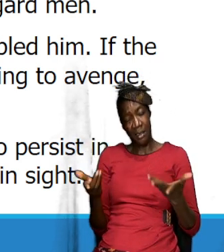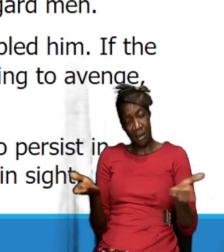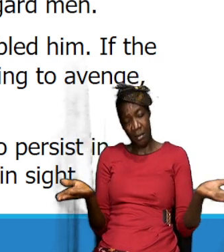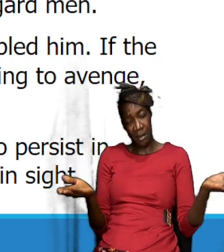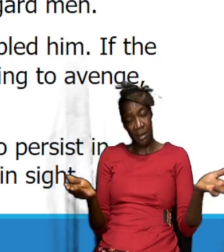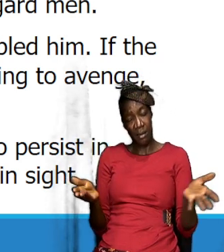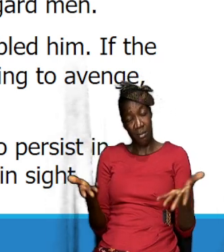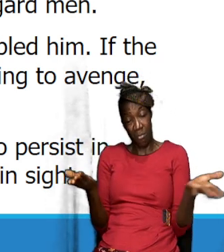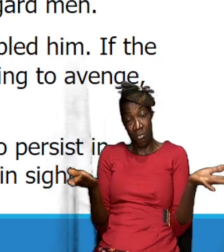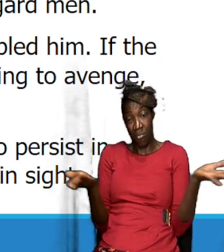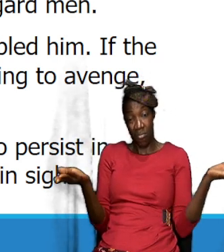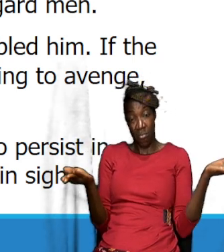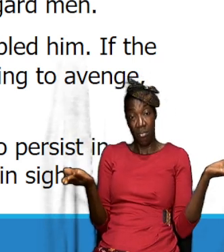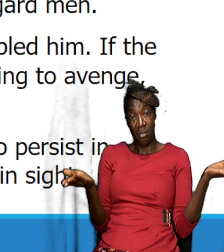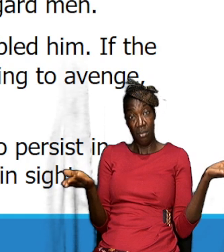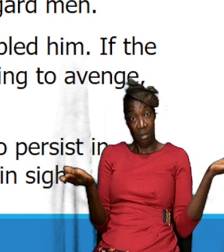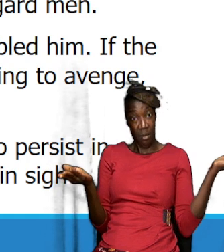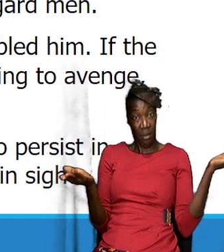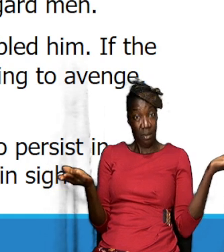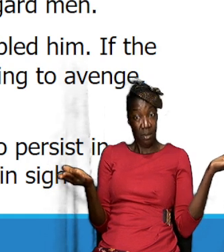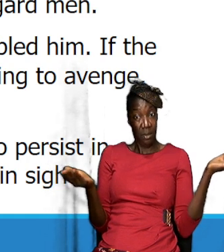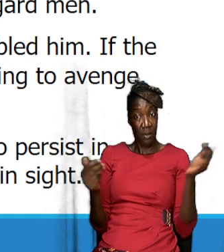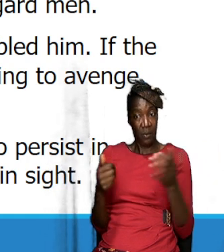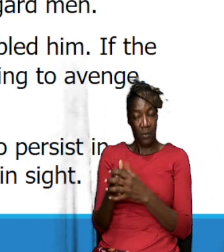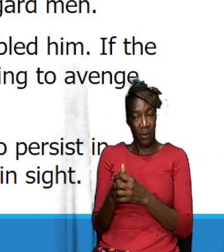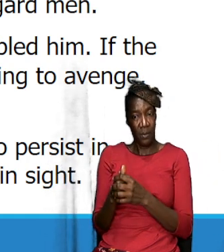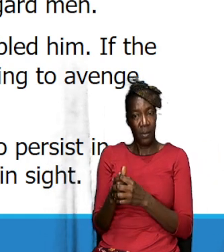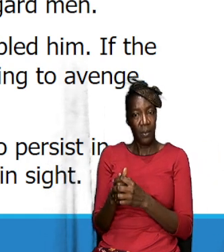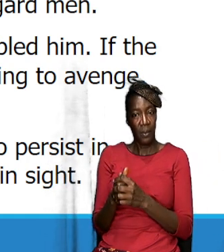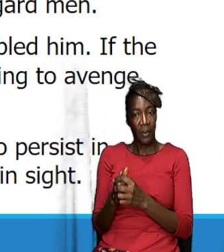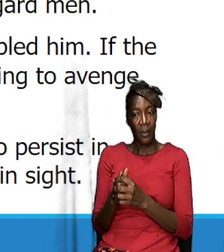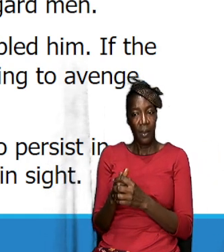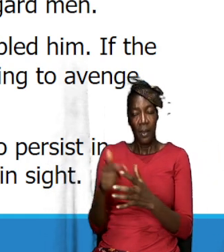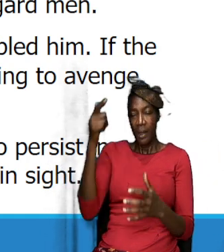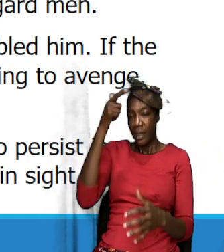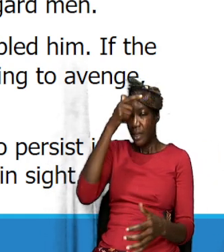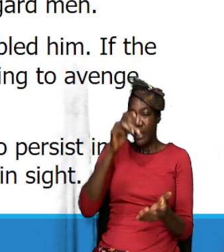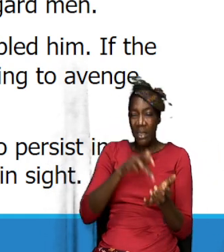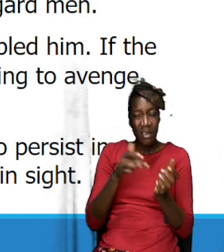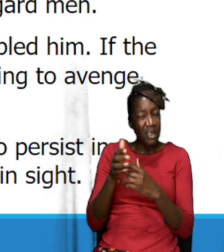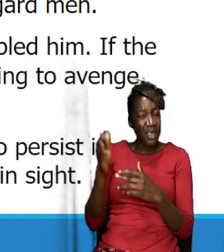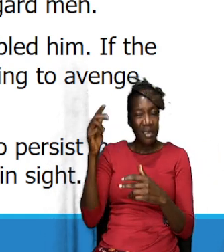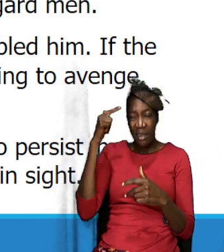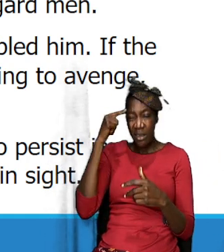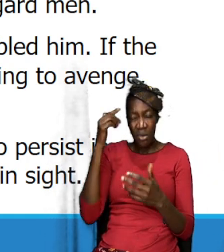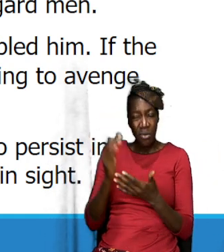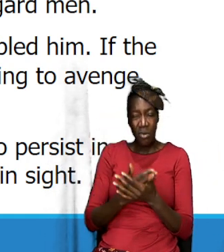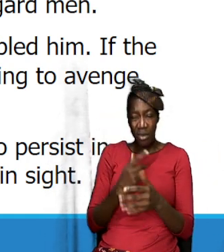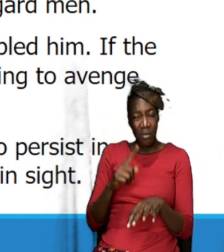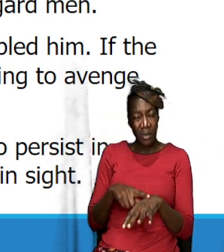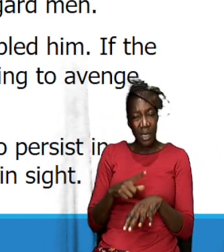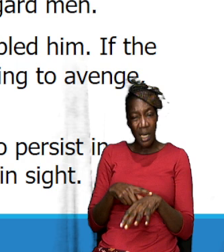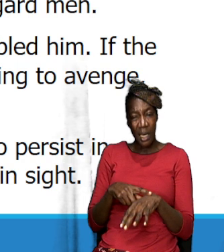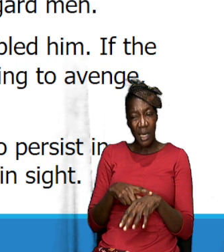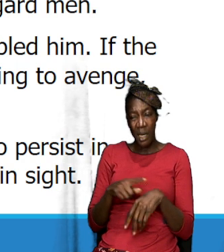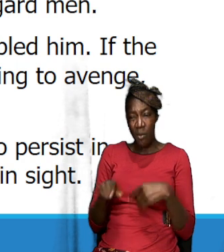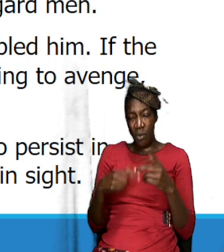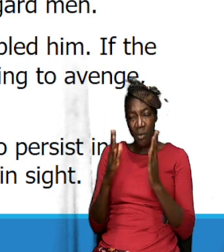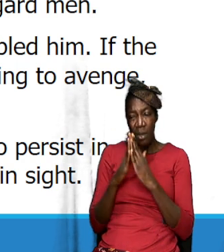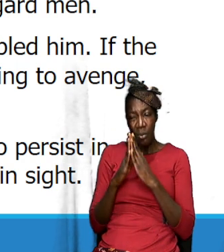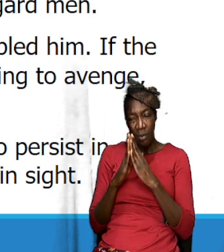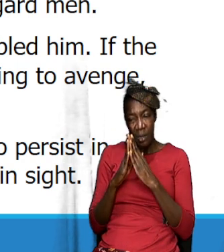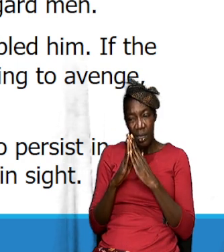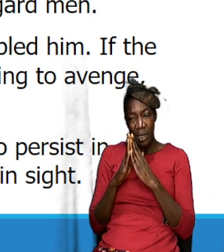why is he telling us why is he telling us about this because Jesus know that sometimes when we pray